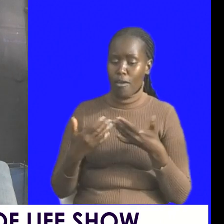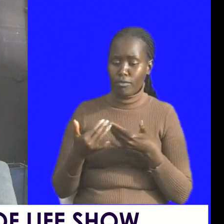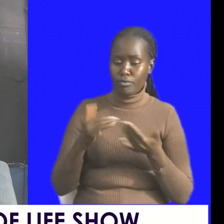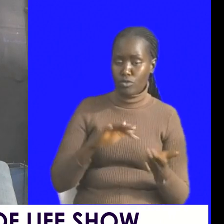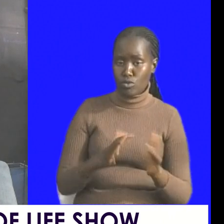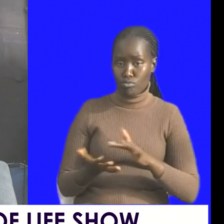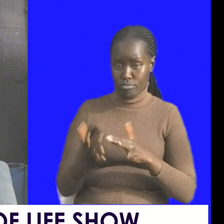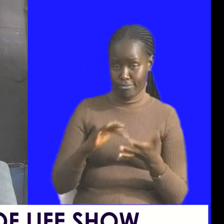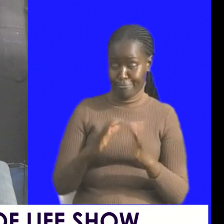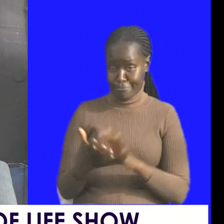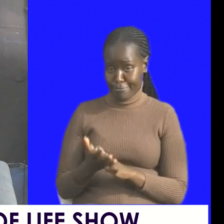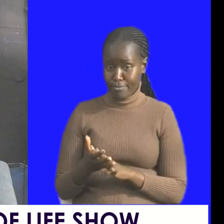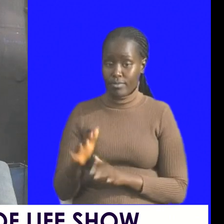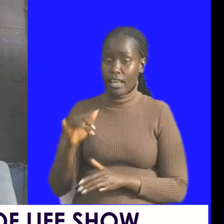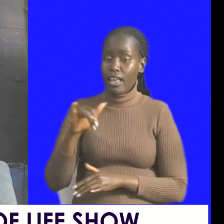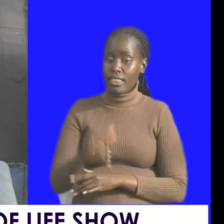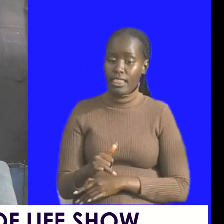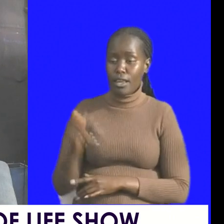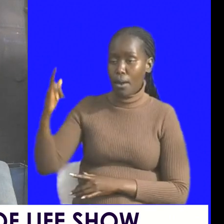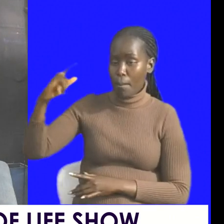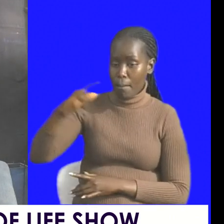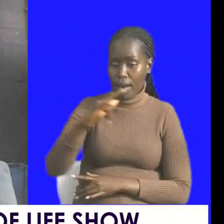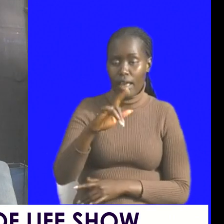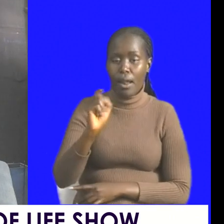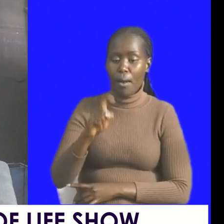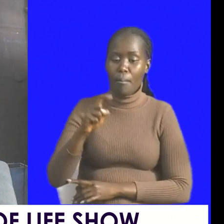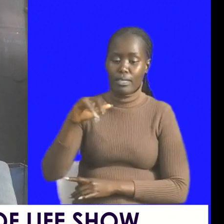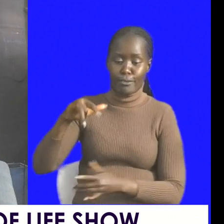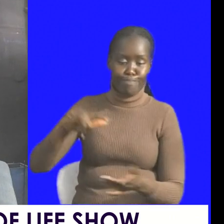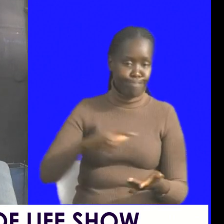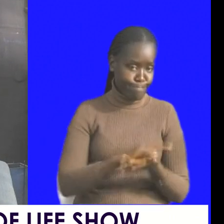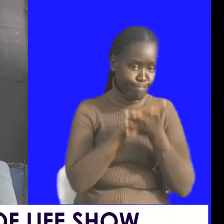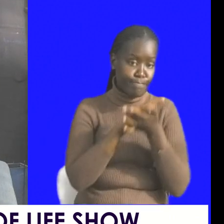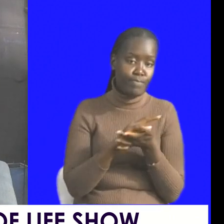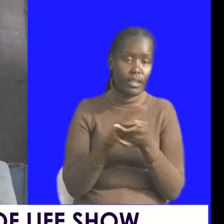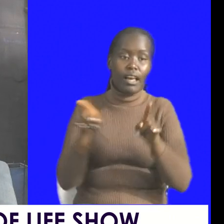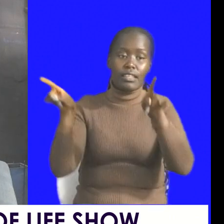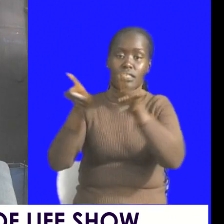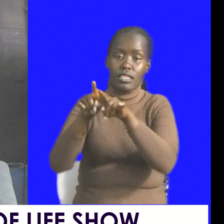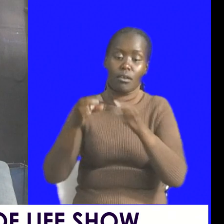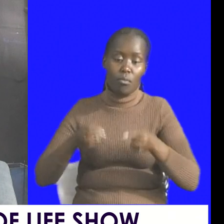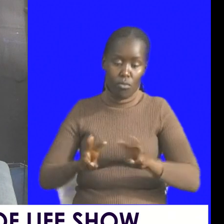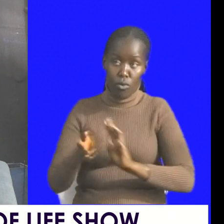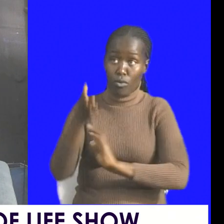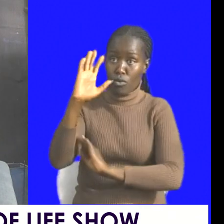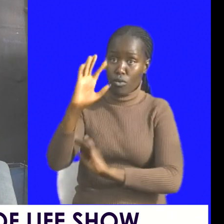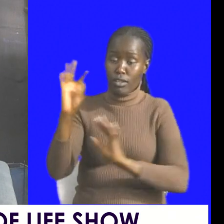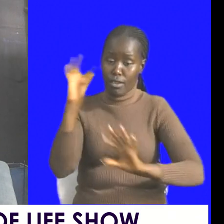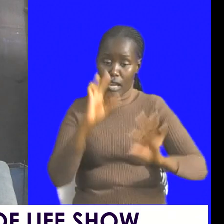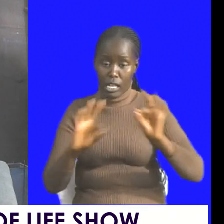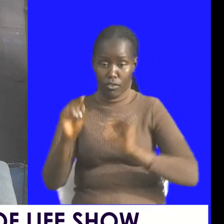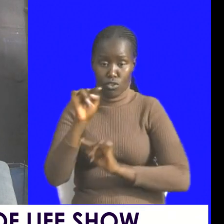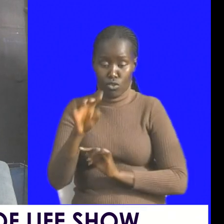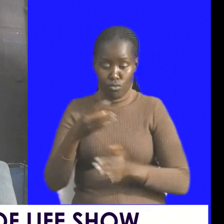that storm that plane has to land believe you me in the same manner god has fashioned you to